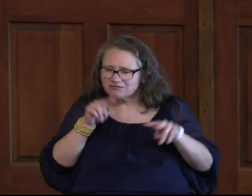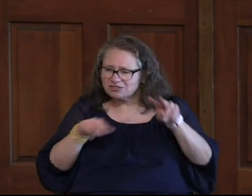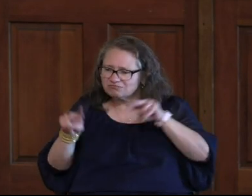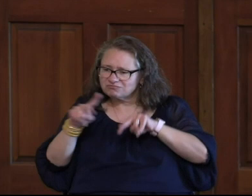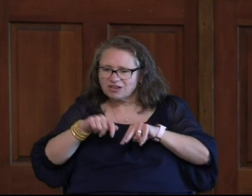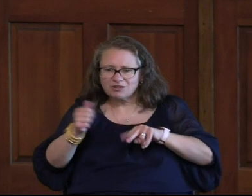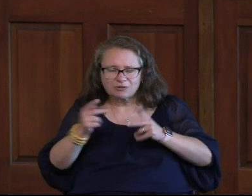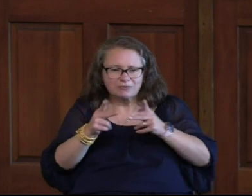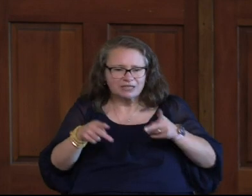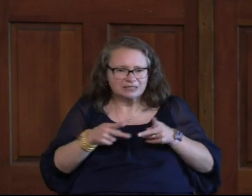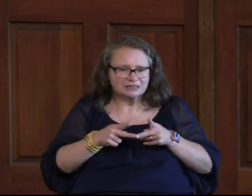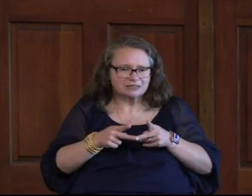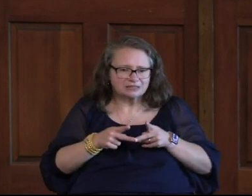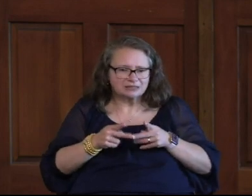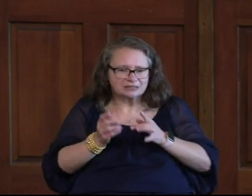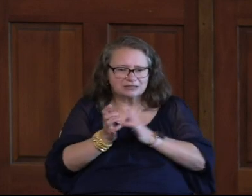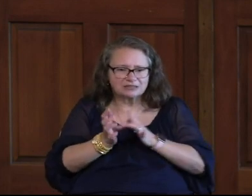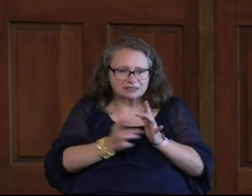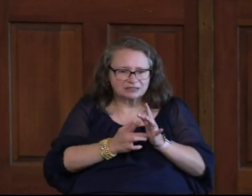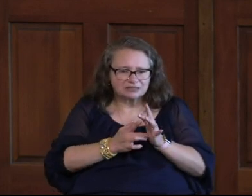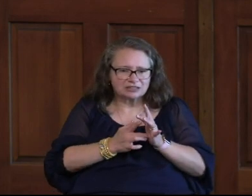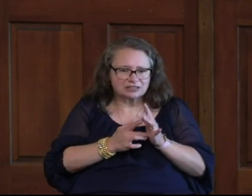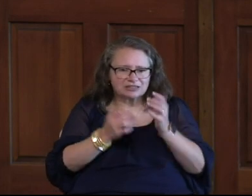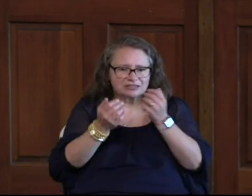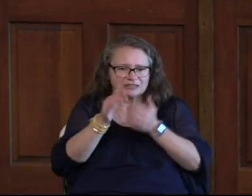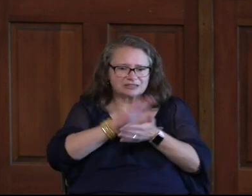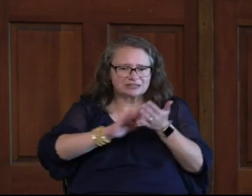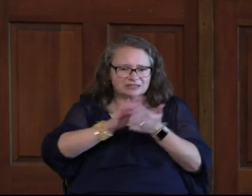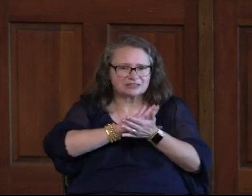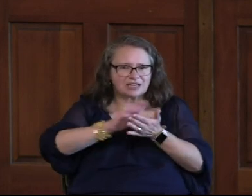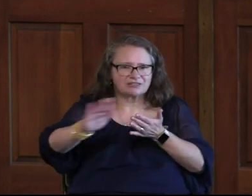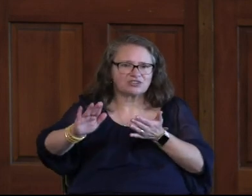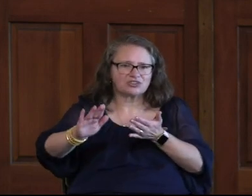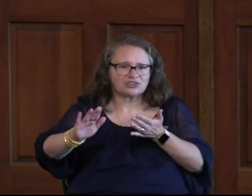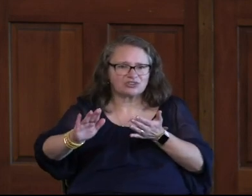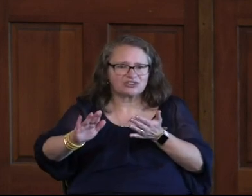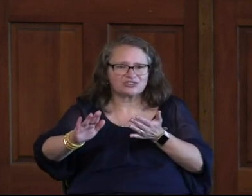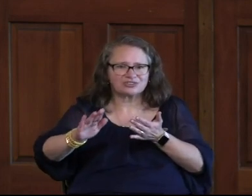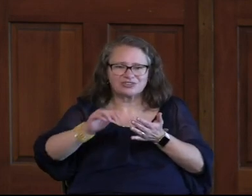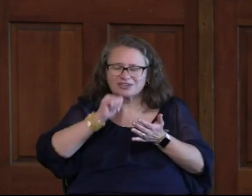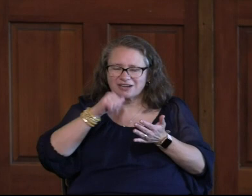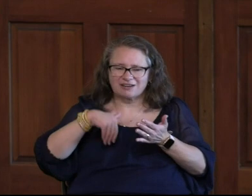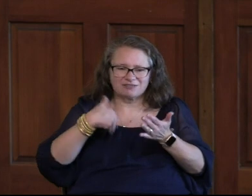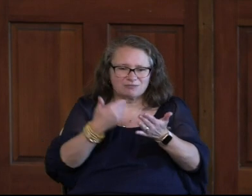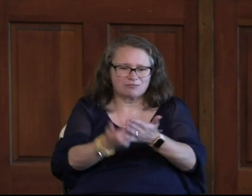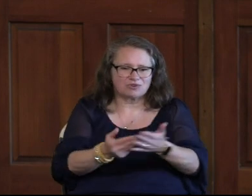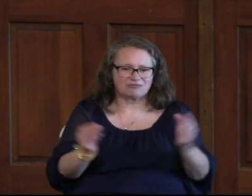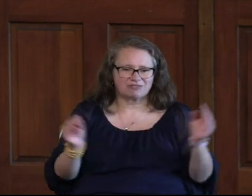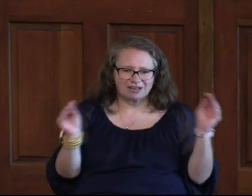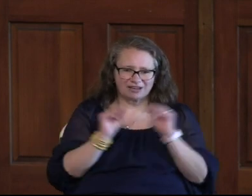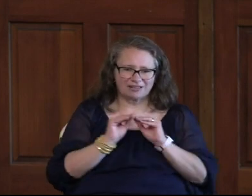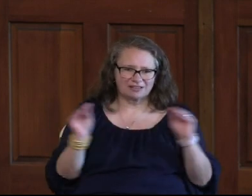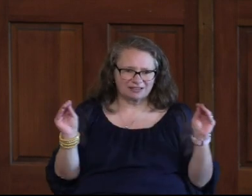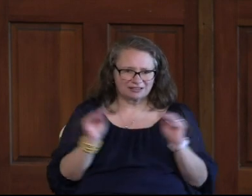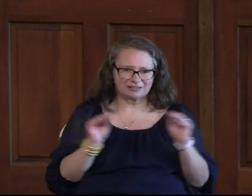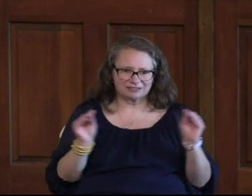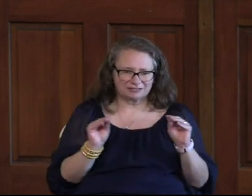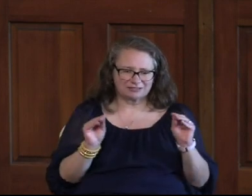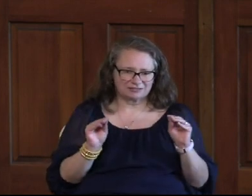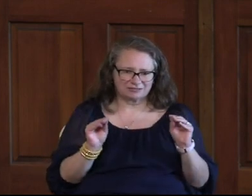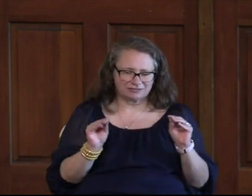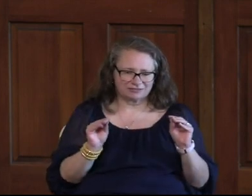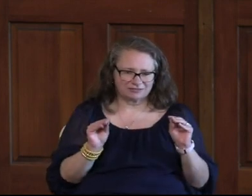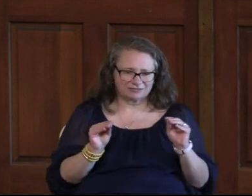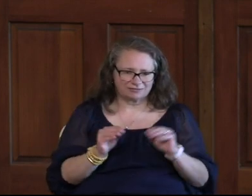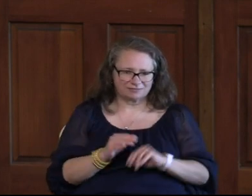Elsewhere Jesus Is Savior So I Don't Have To Prove Myself I Don't Have To Prove